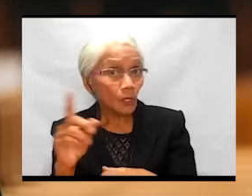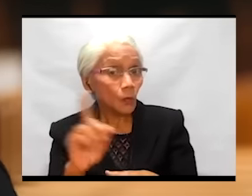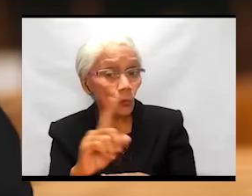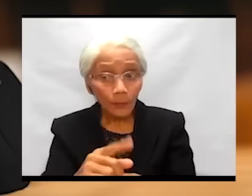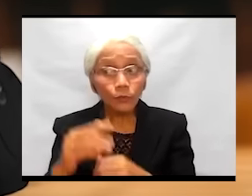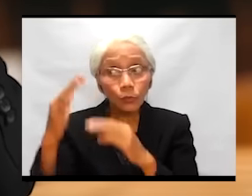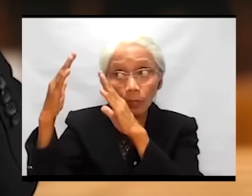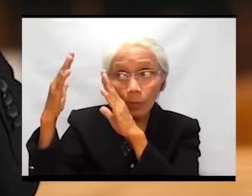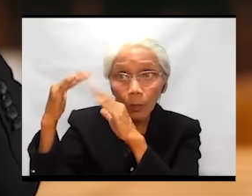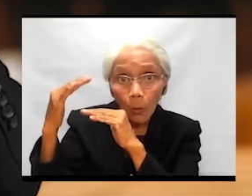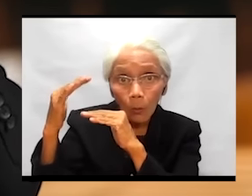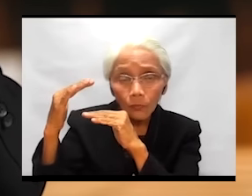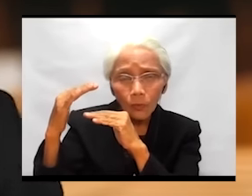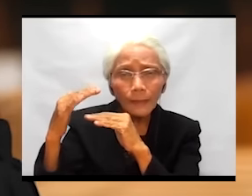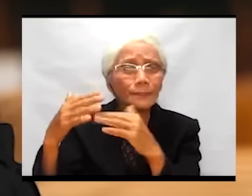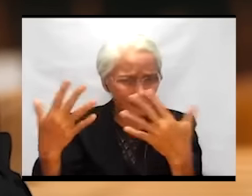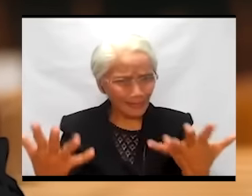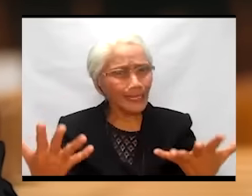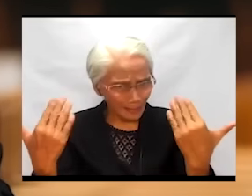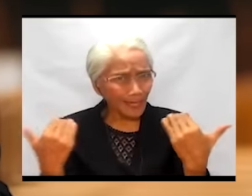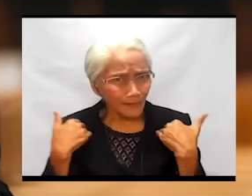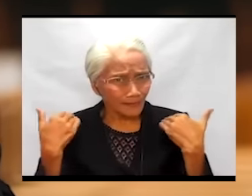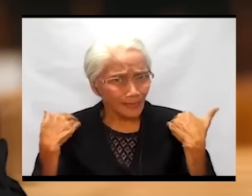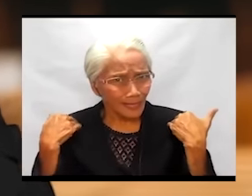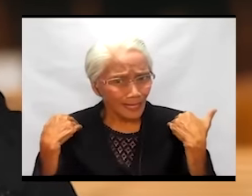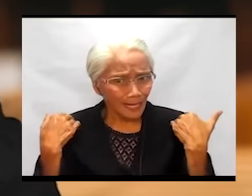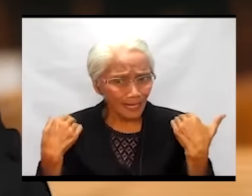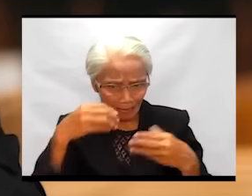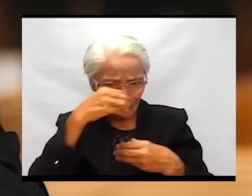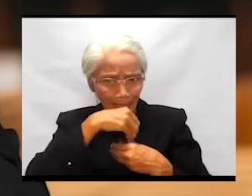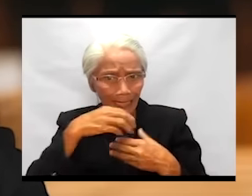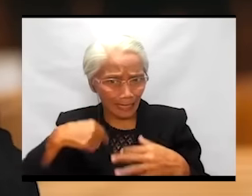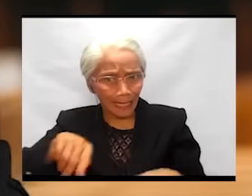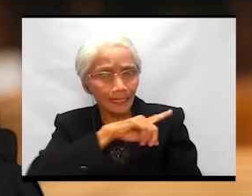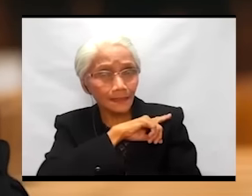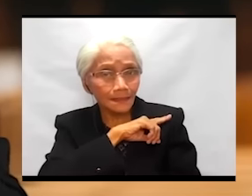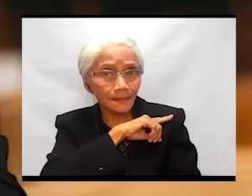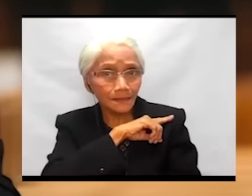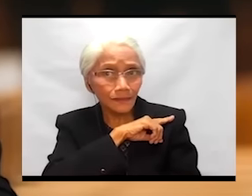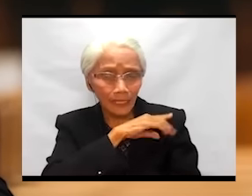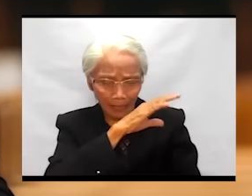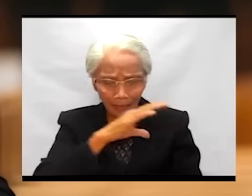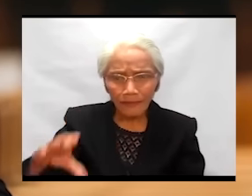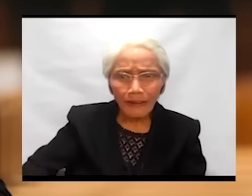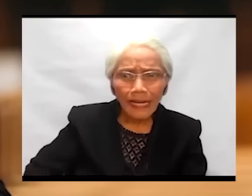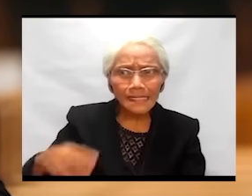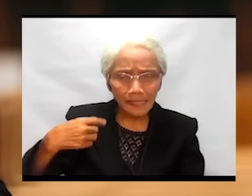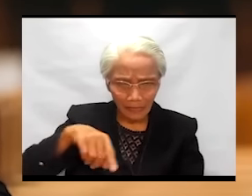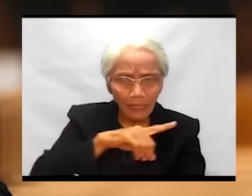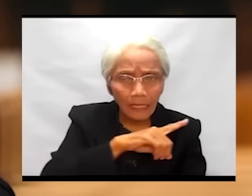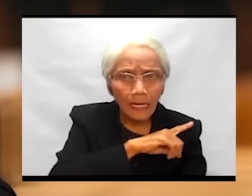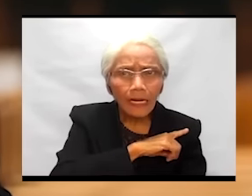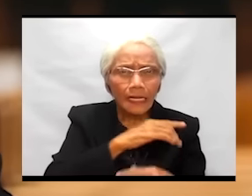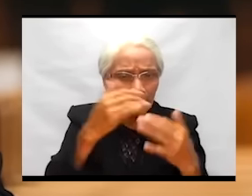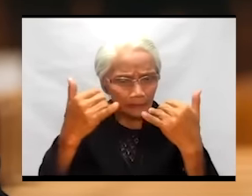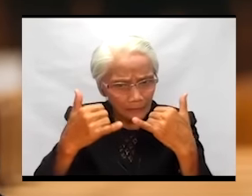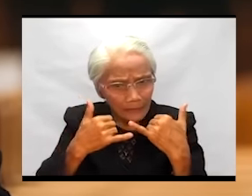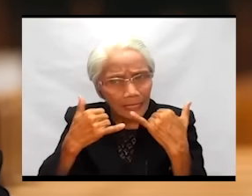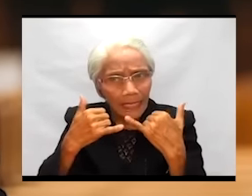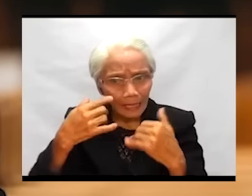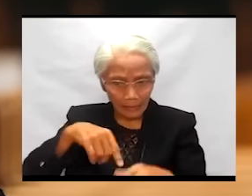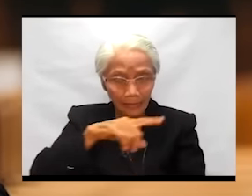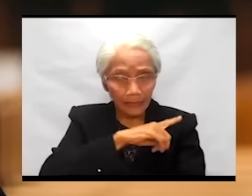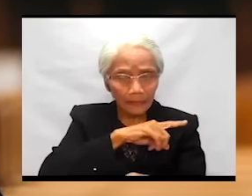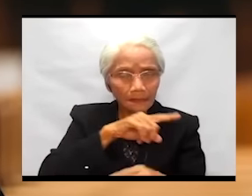what we hope for is already in us. Christ in us. He remains